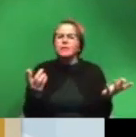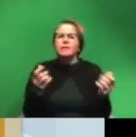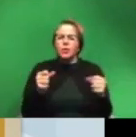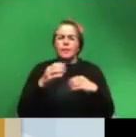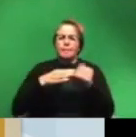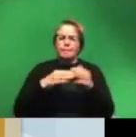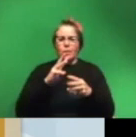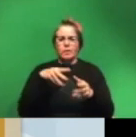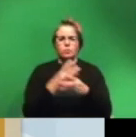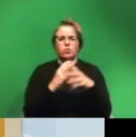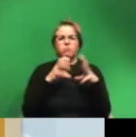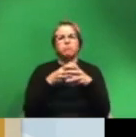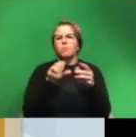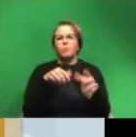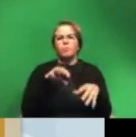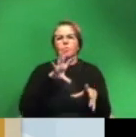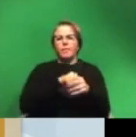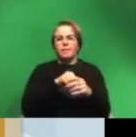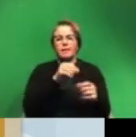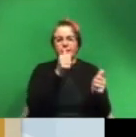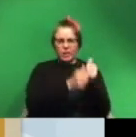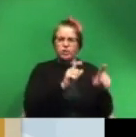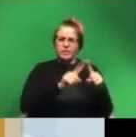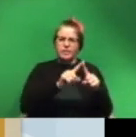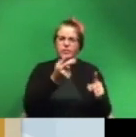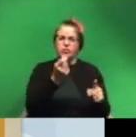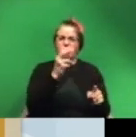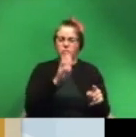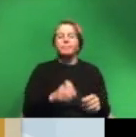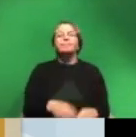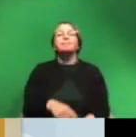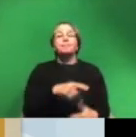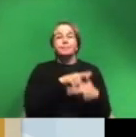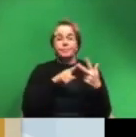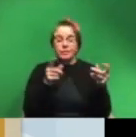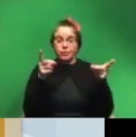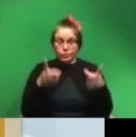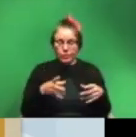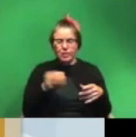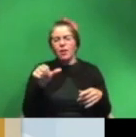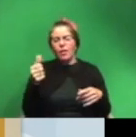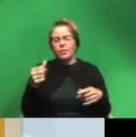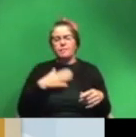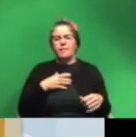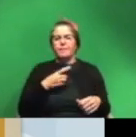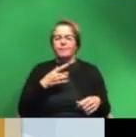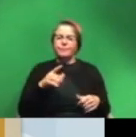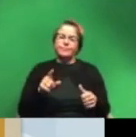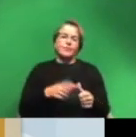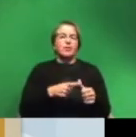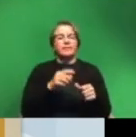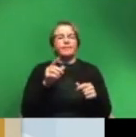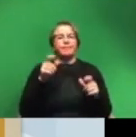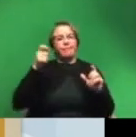worlds within the genres that they existed in so in many ways these three directors as well as many others were my first filmmaking teachers as they really